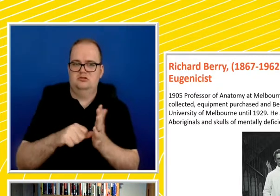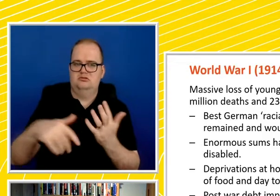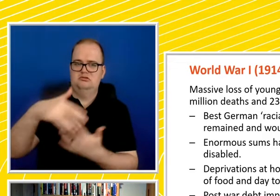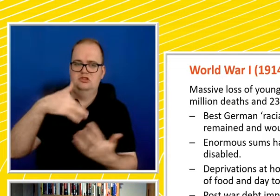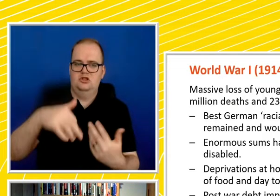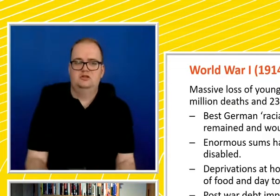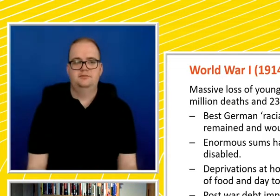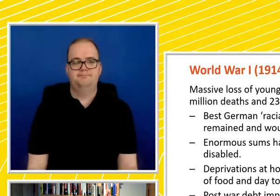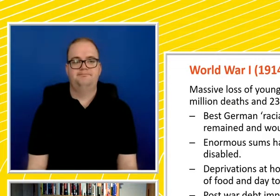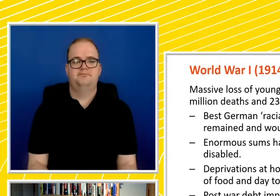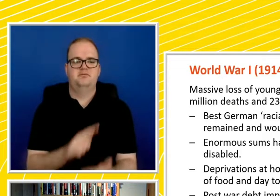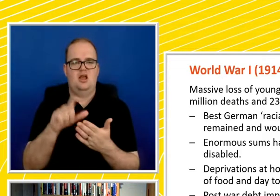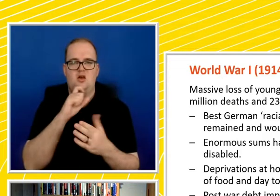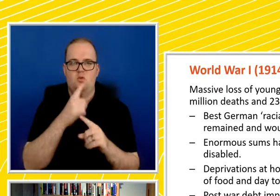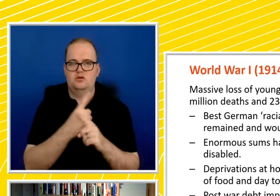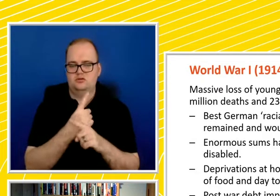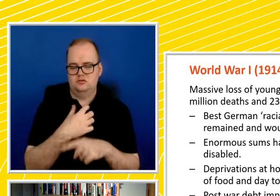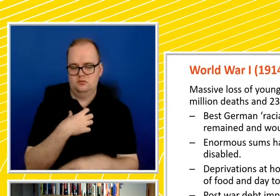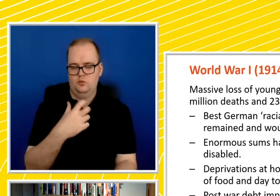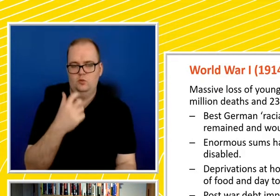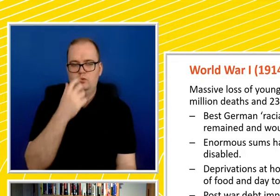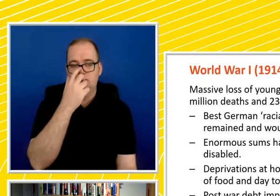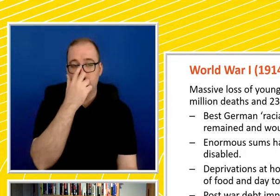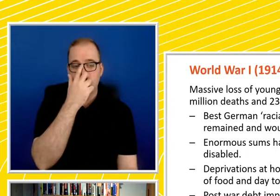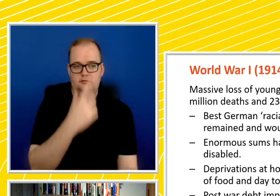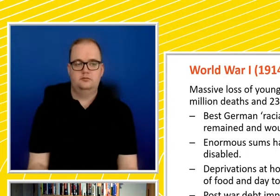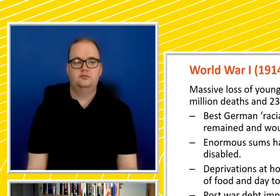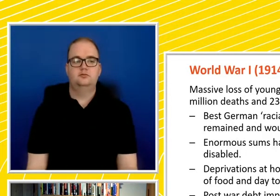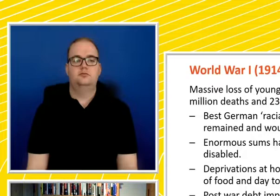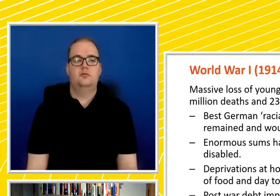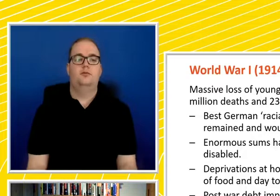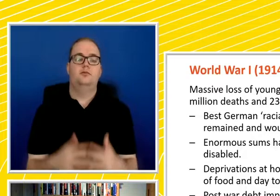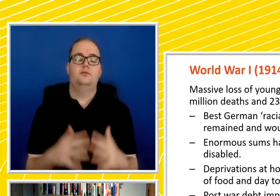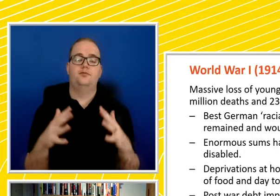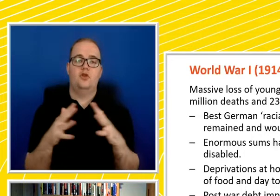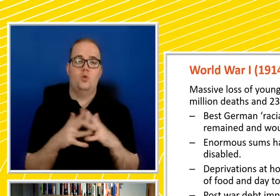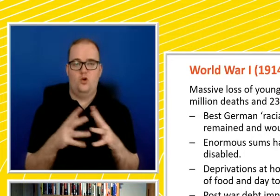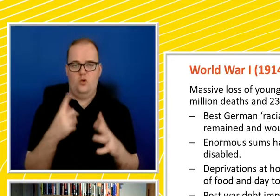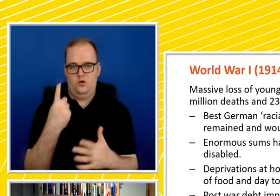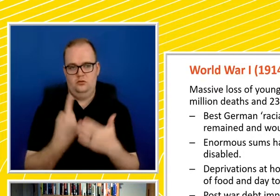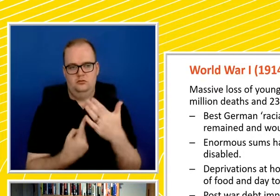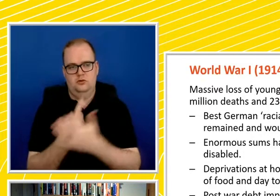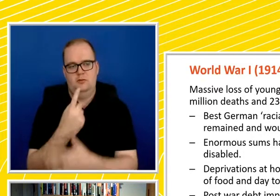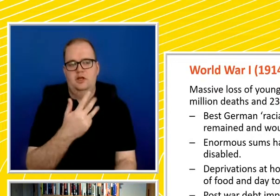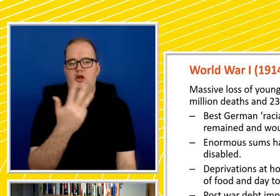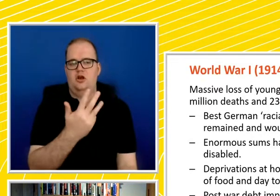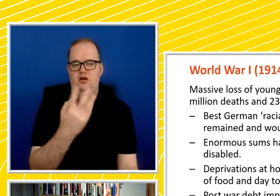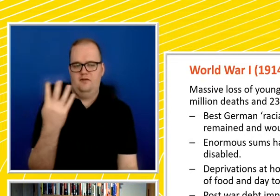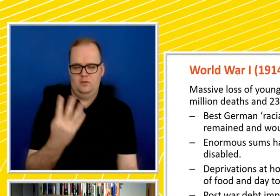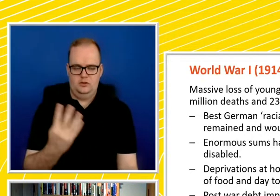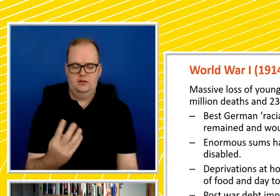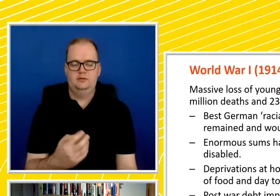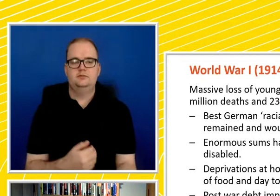We'll get more onto him in a minute. World War I breaks out in 1914, and